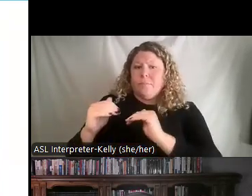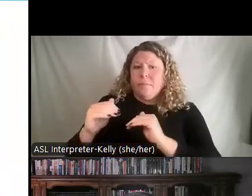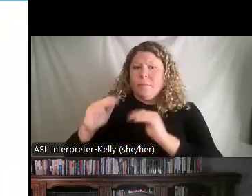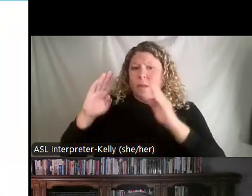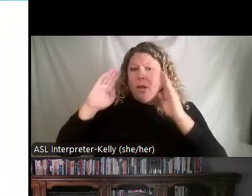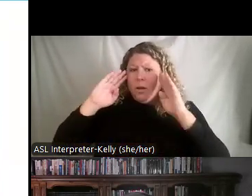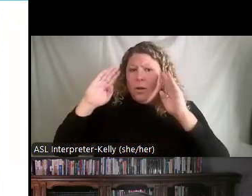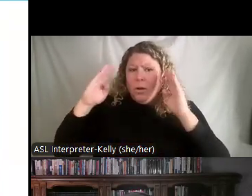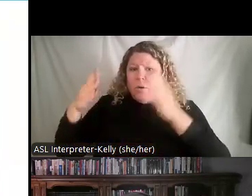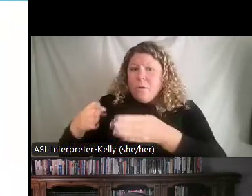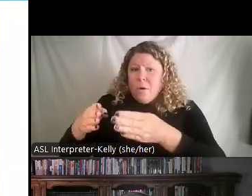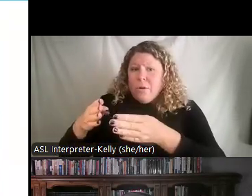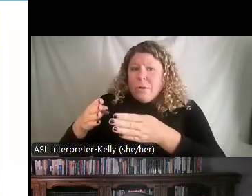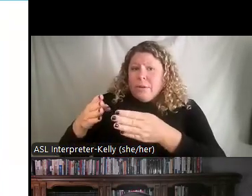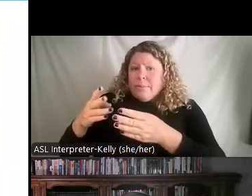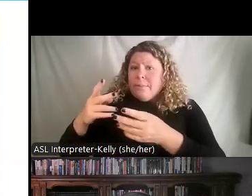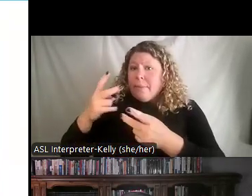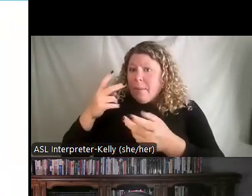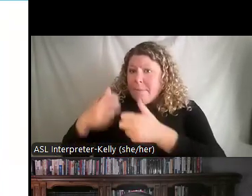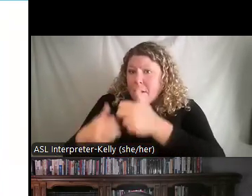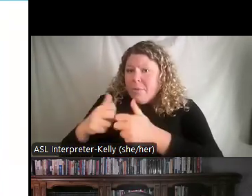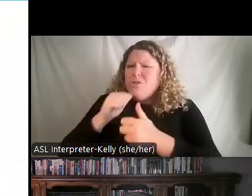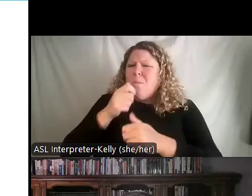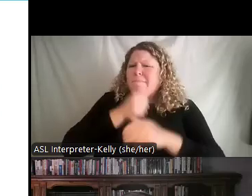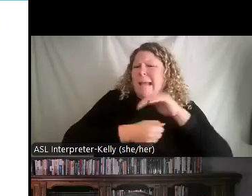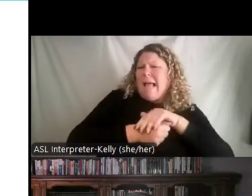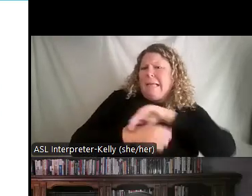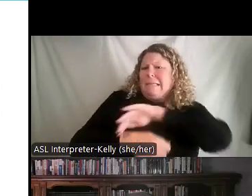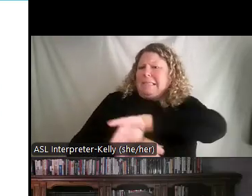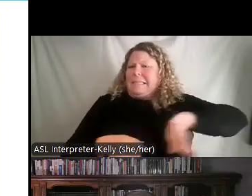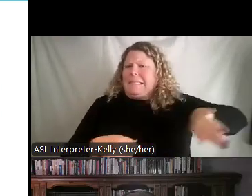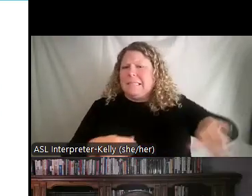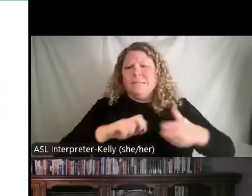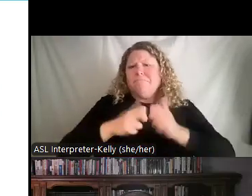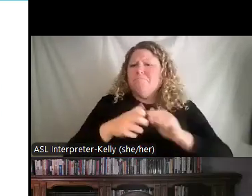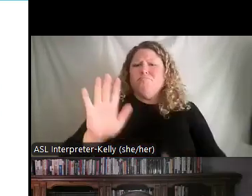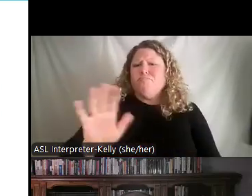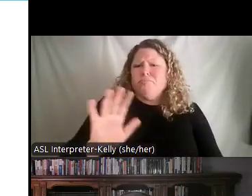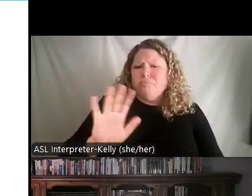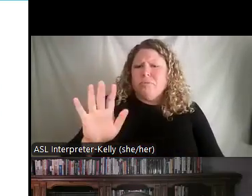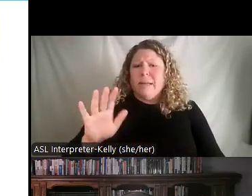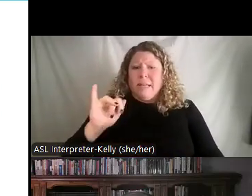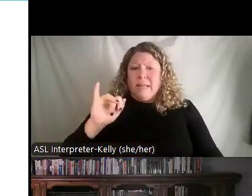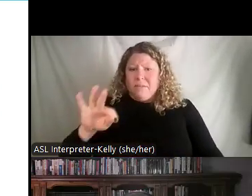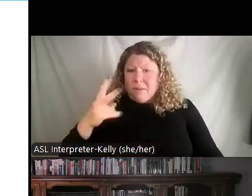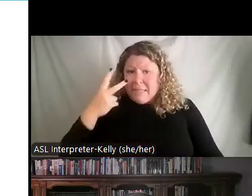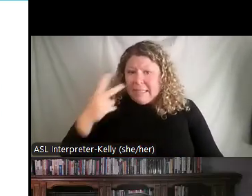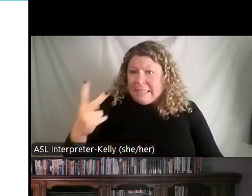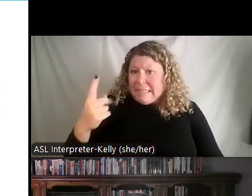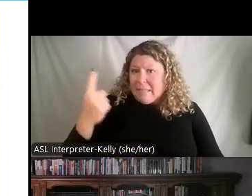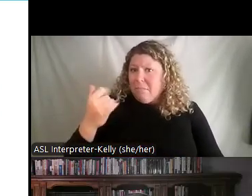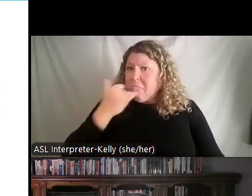hide problems. This is where we talk about it's important that we're not afraid to see red. Oftentimes people,